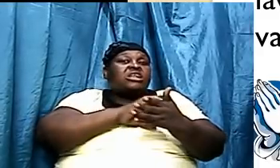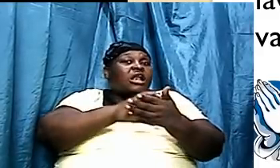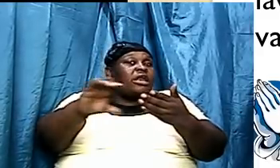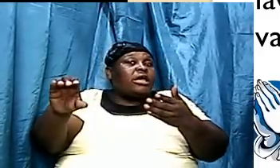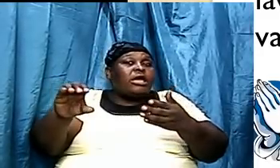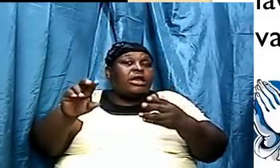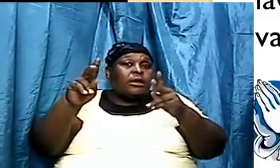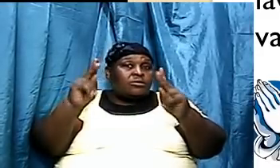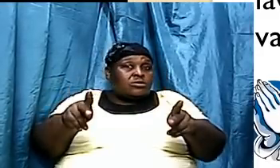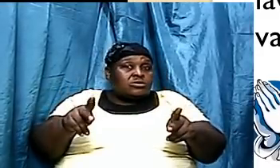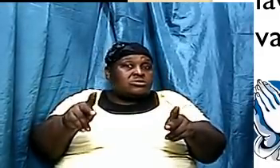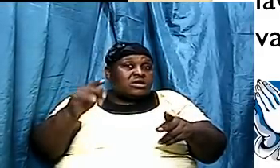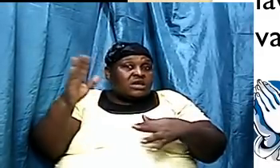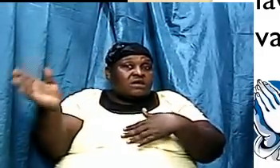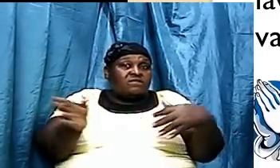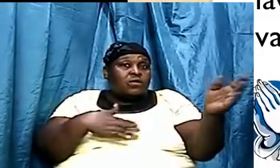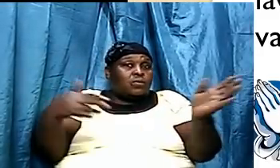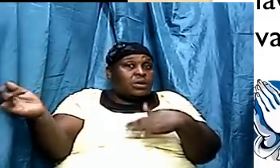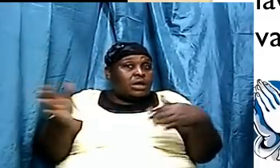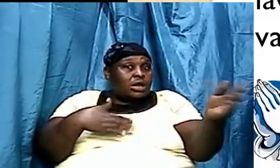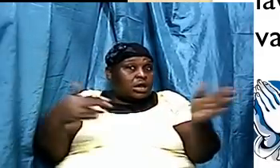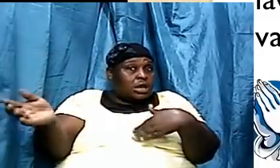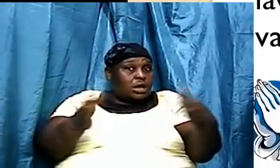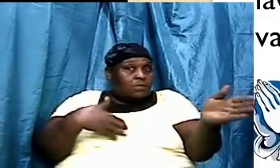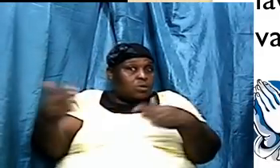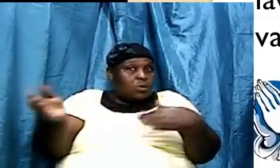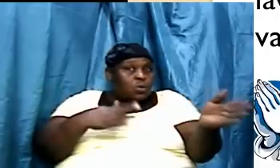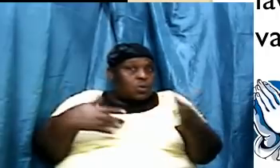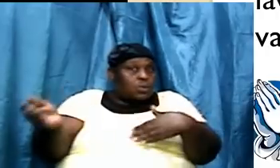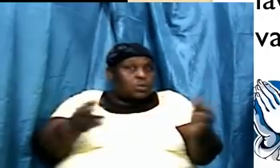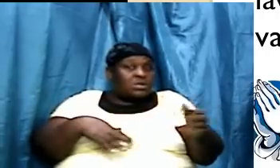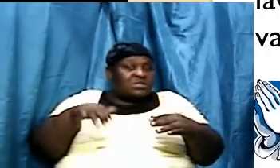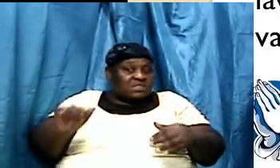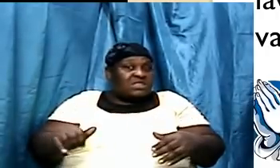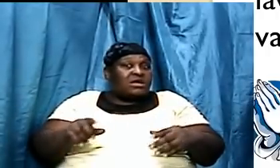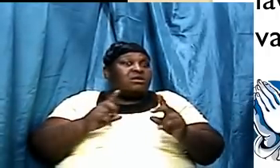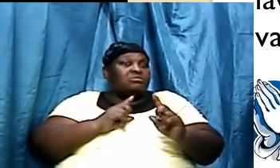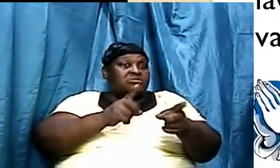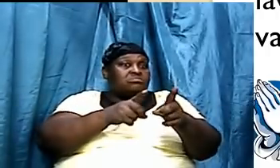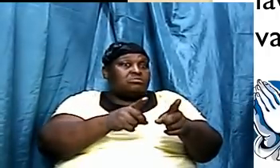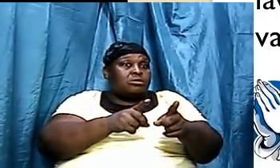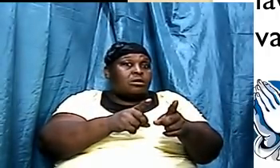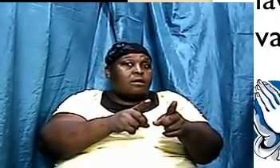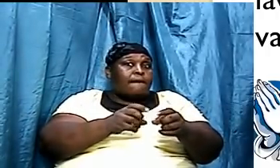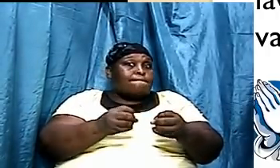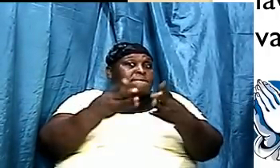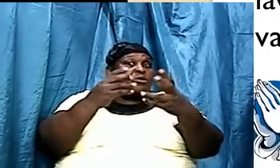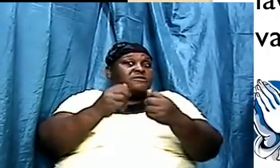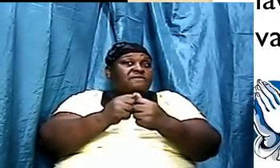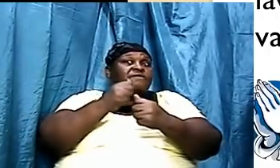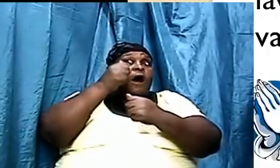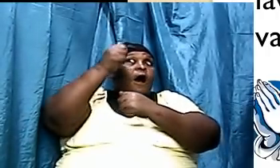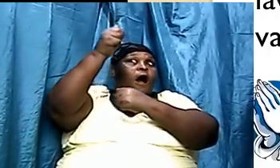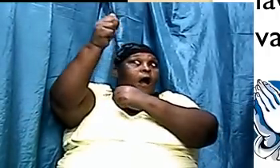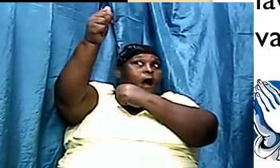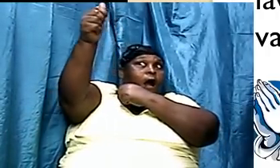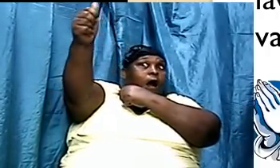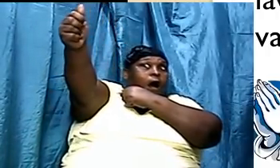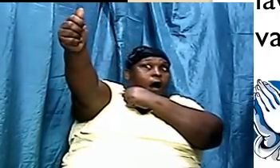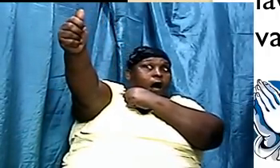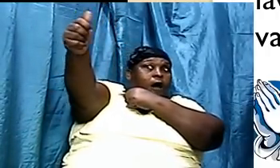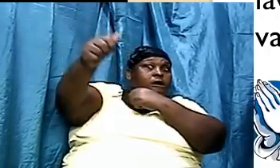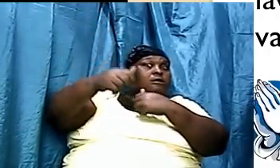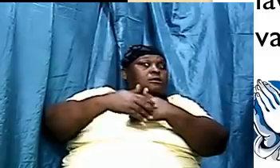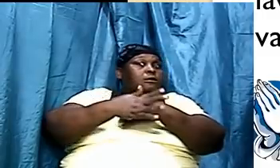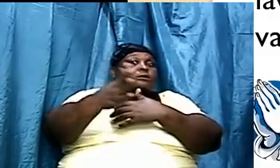Because if the wind was blowing in a particular direction, he had to ensure that he was much further away. Because the very disease, he saw God